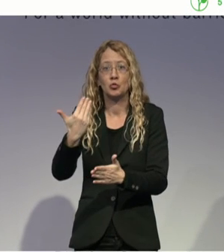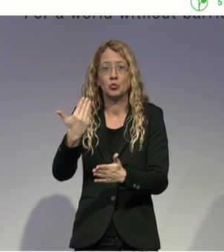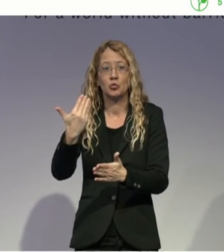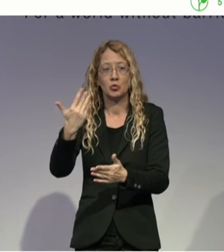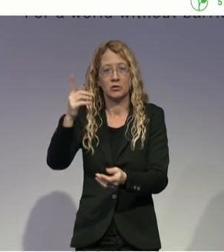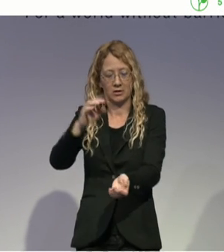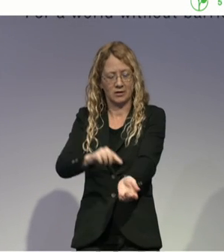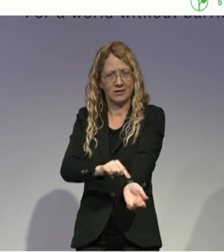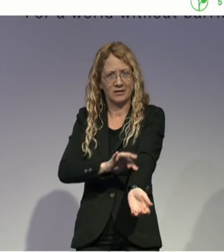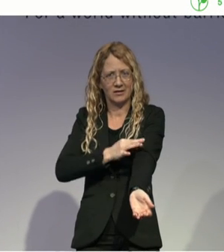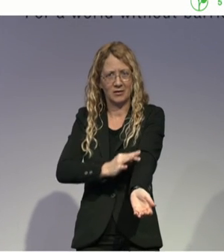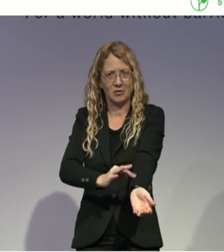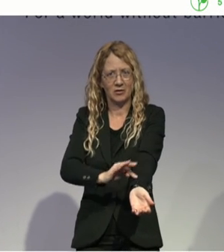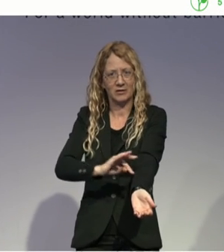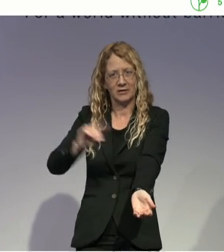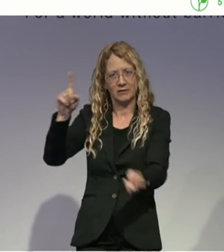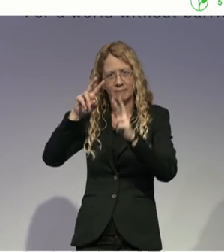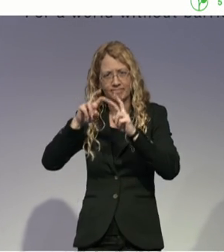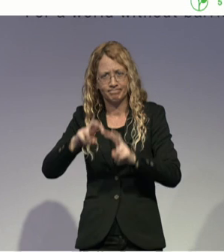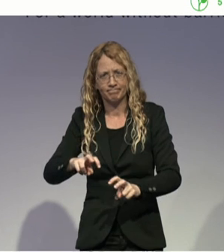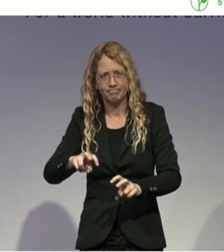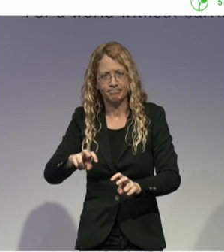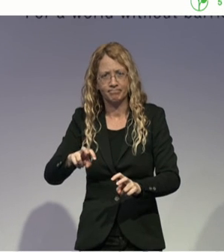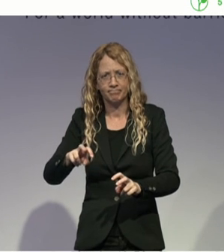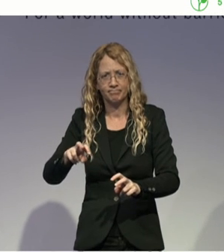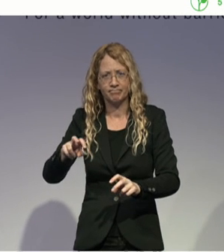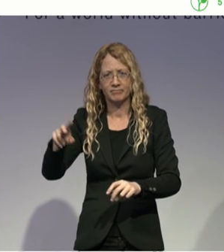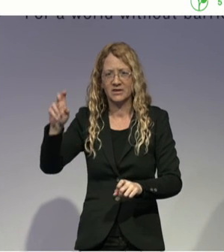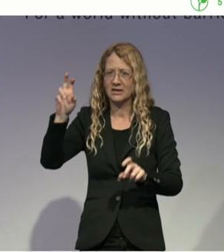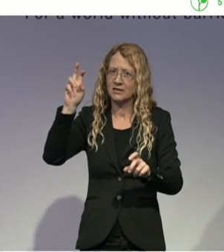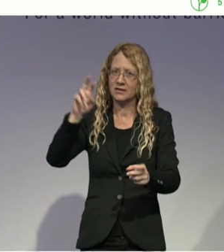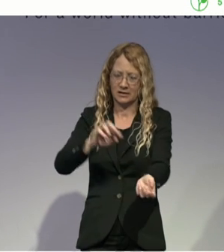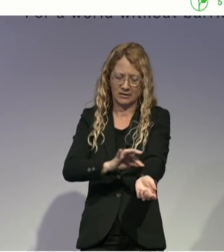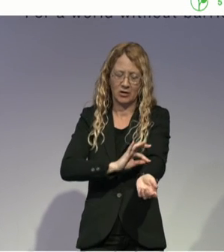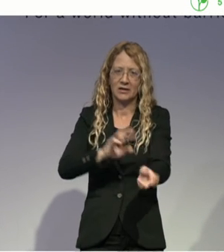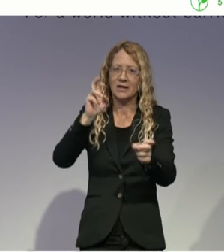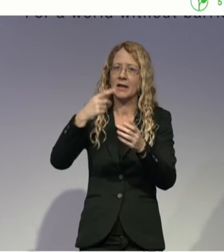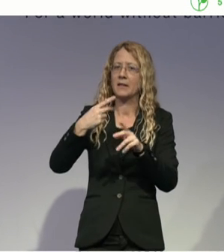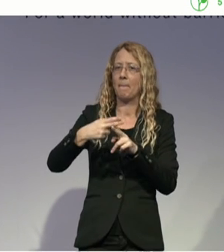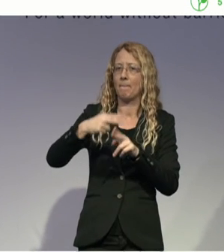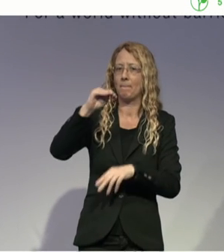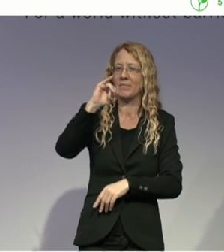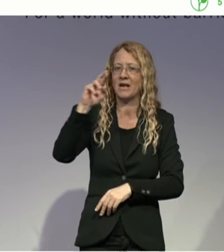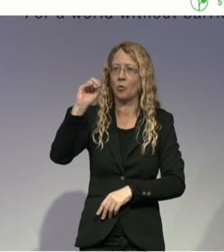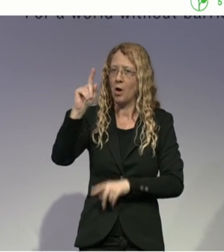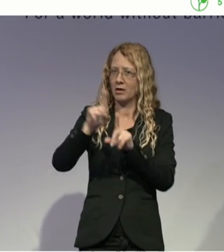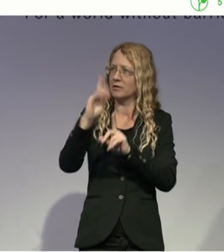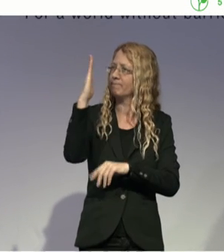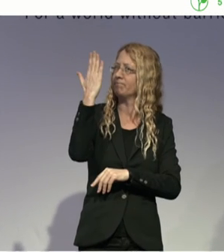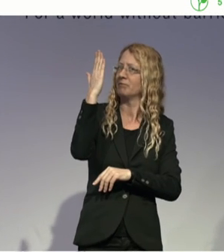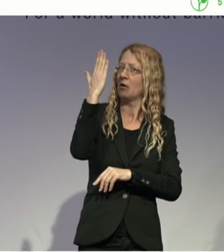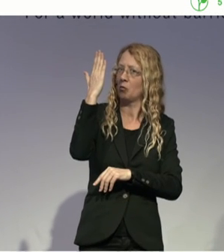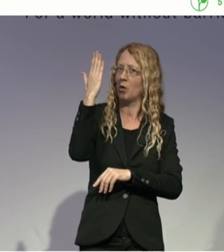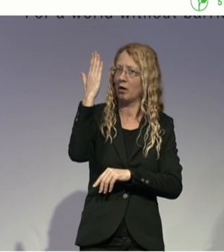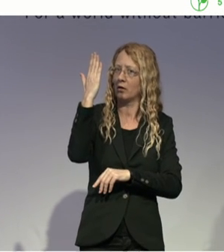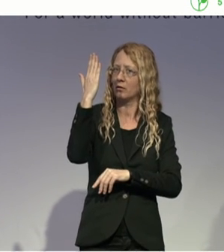discovered the mirror neurons. Mirror neurons are these cells that we have in our brain that do activate themselves when we